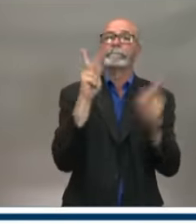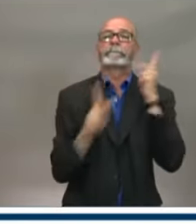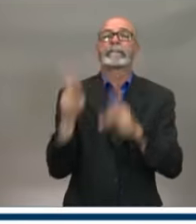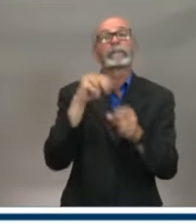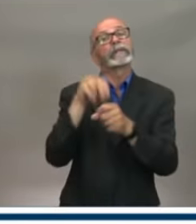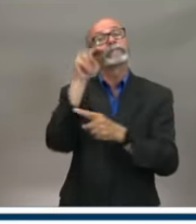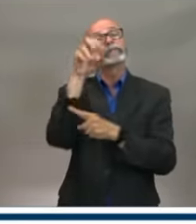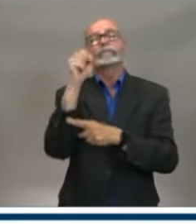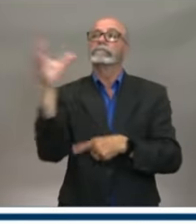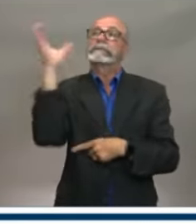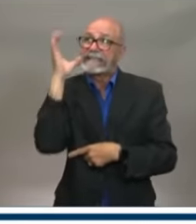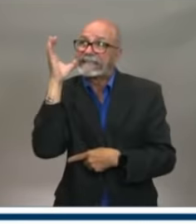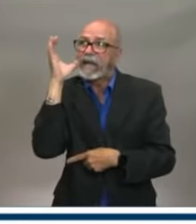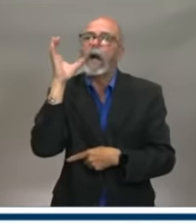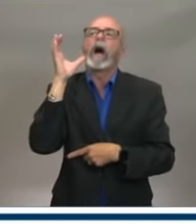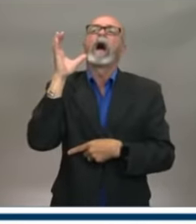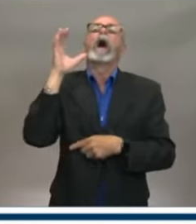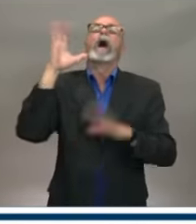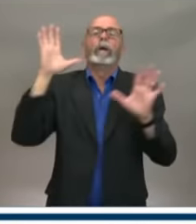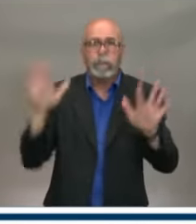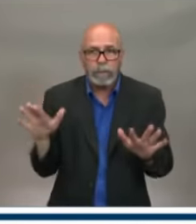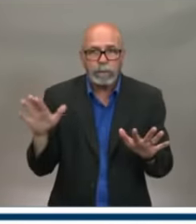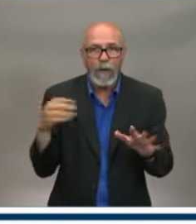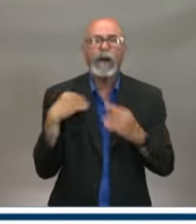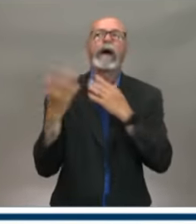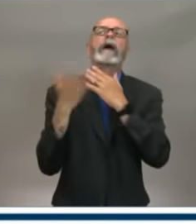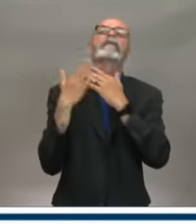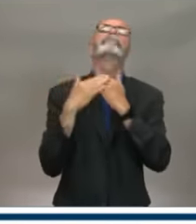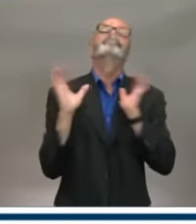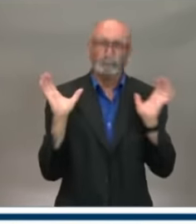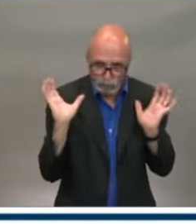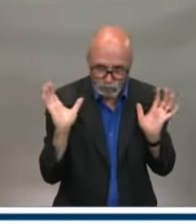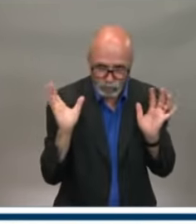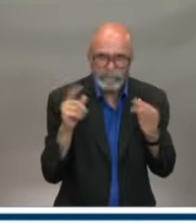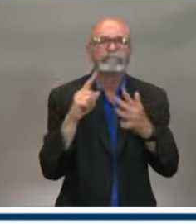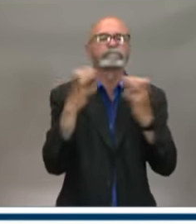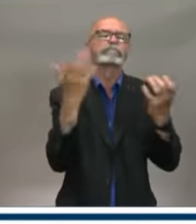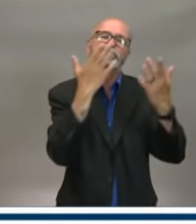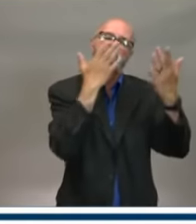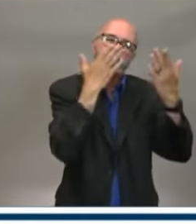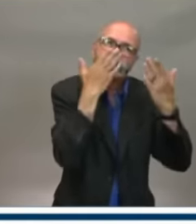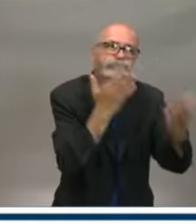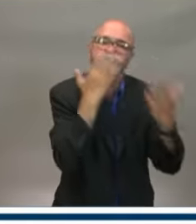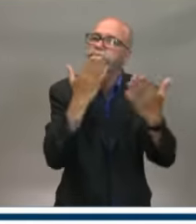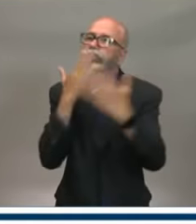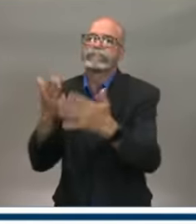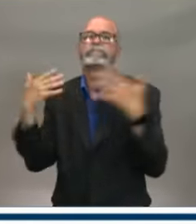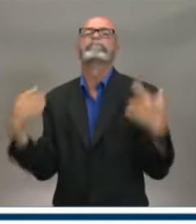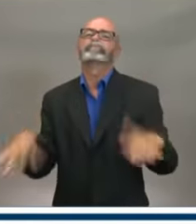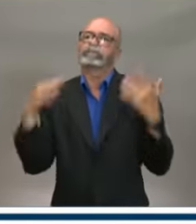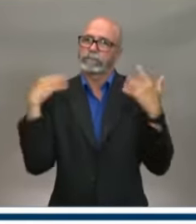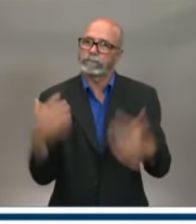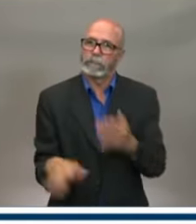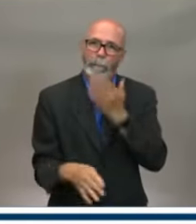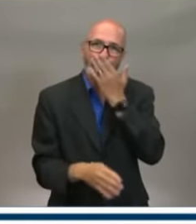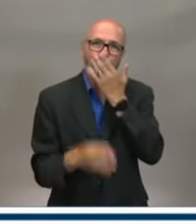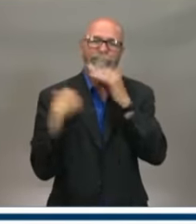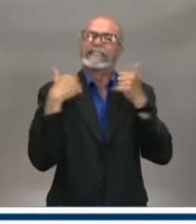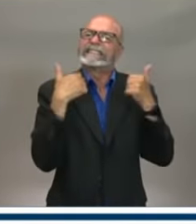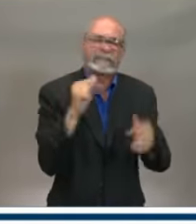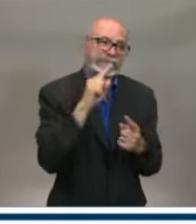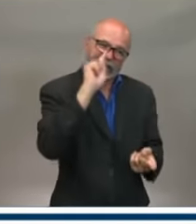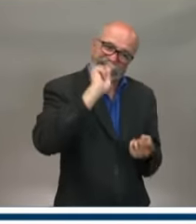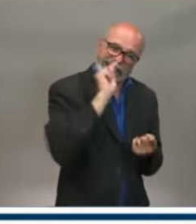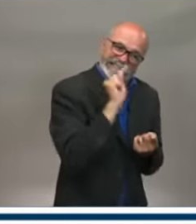rules and the advice that which has helped us to get through wave one, minimizing the impact and be in a place